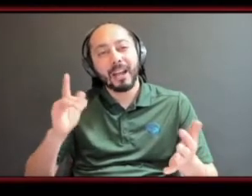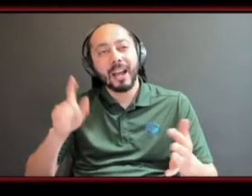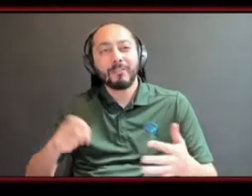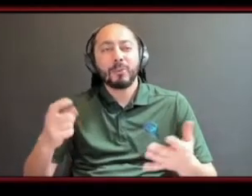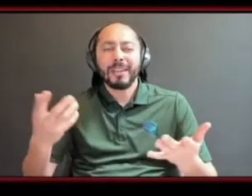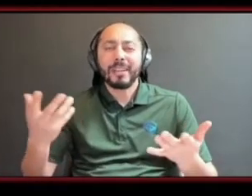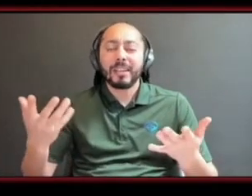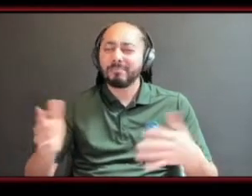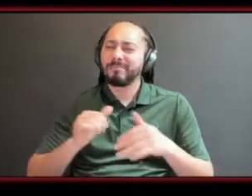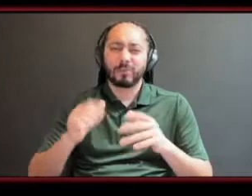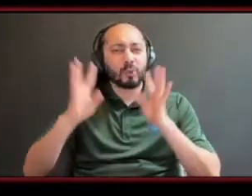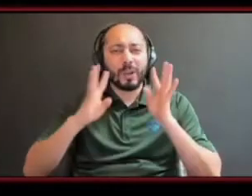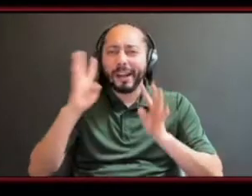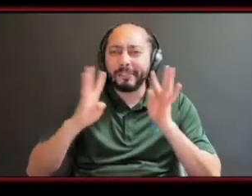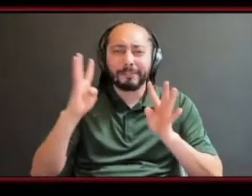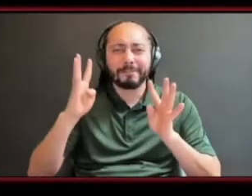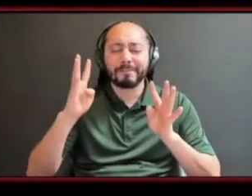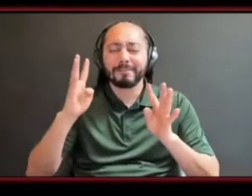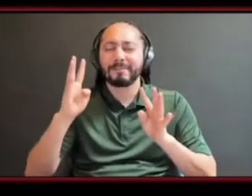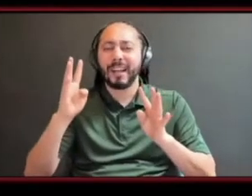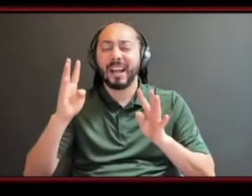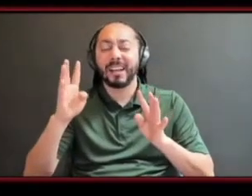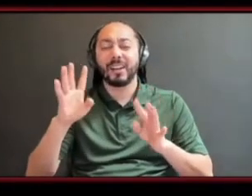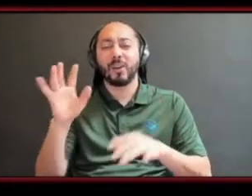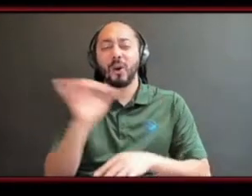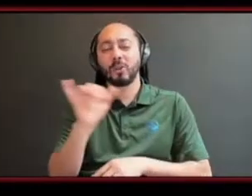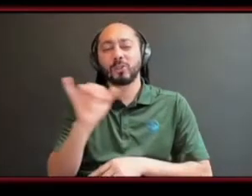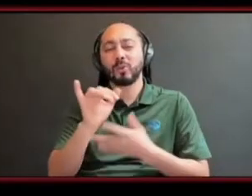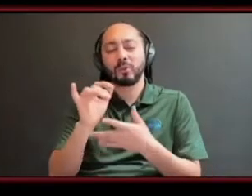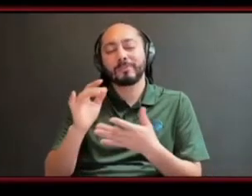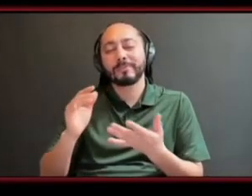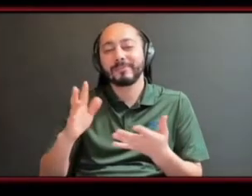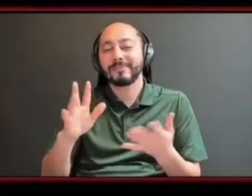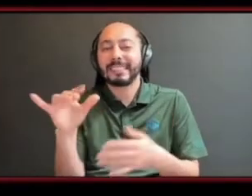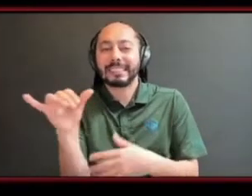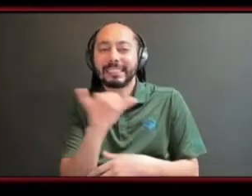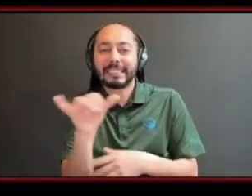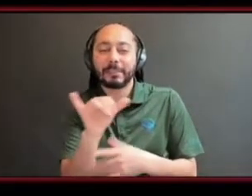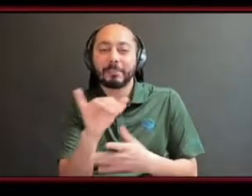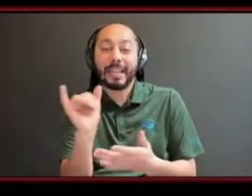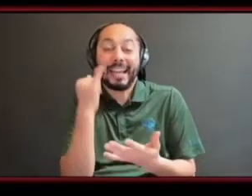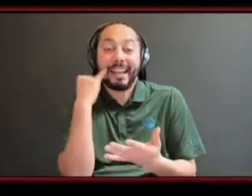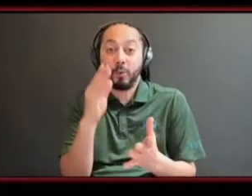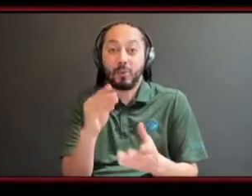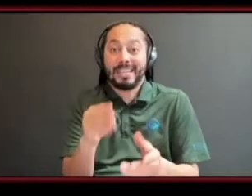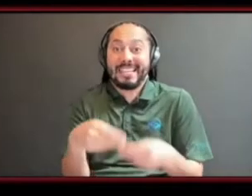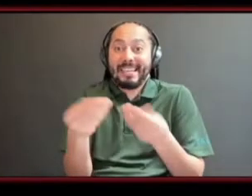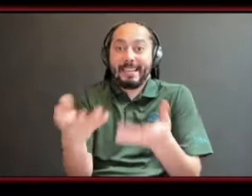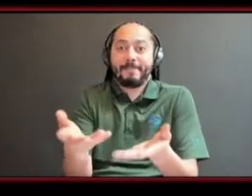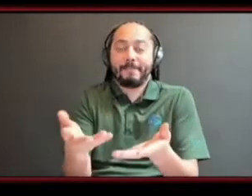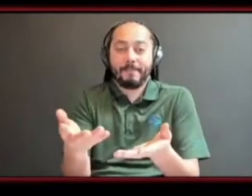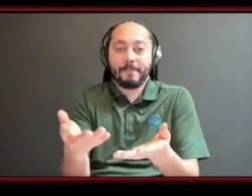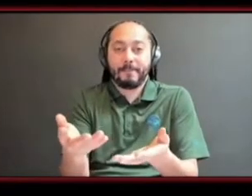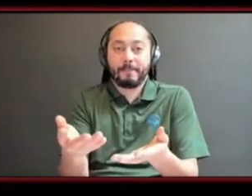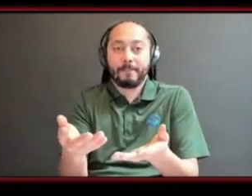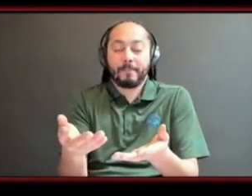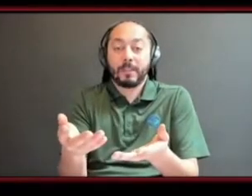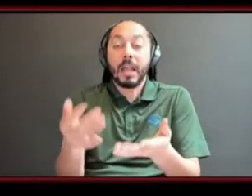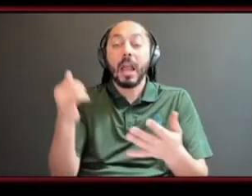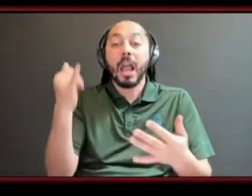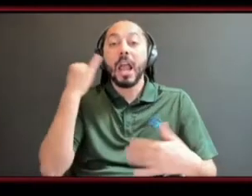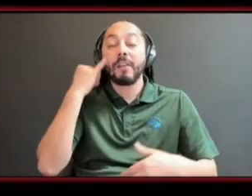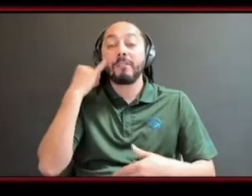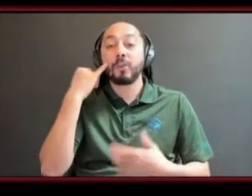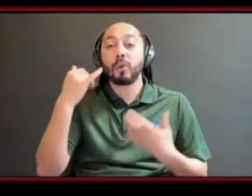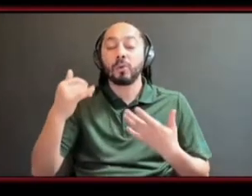ask like ask yourself like kind of it's dissimilar to to the to giving it's like if you don't if you're not conscious of it or you don't ask